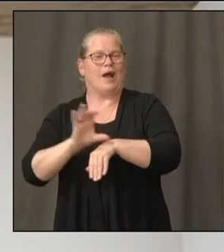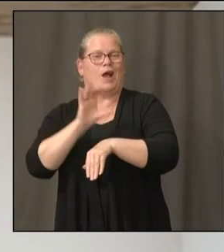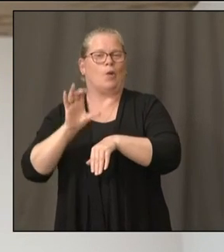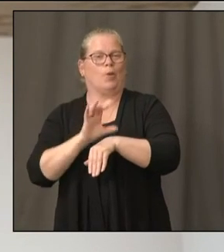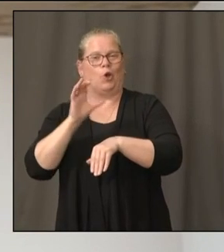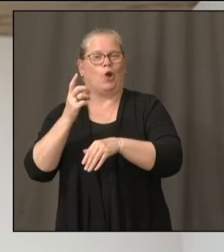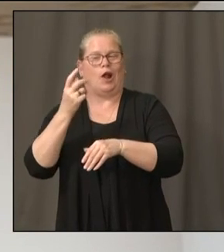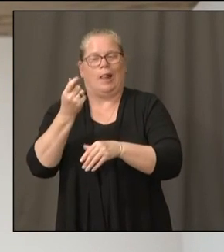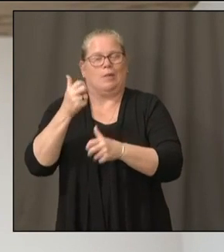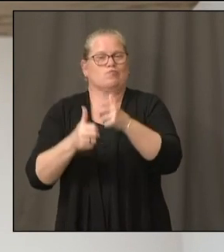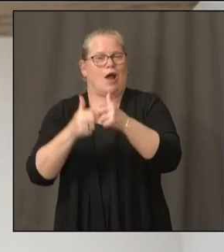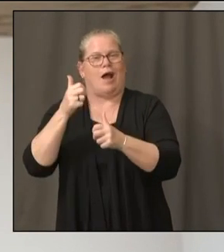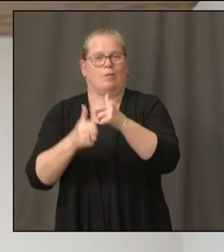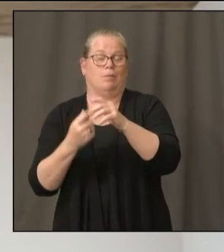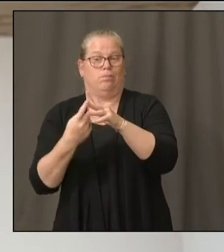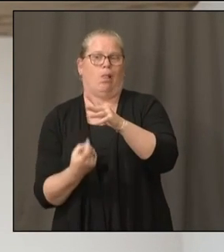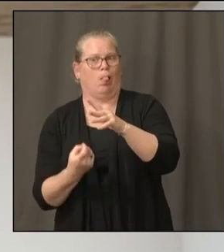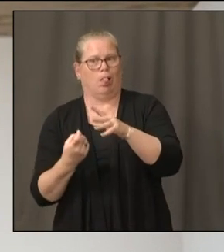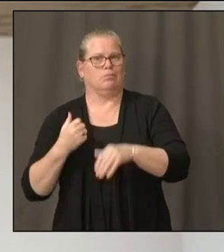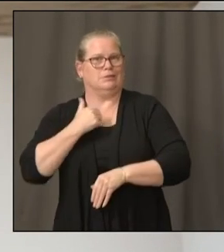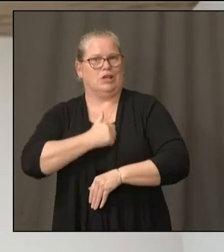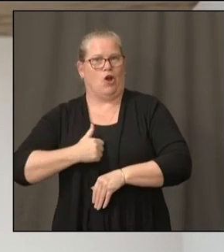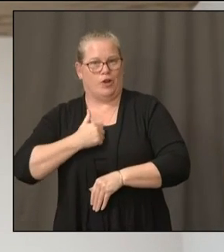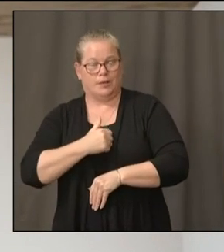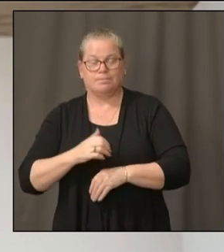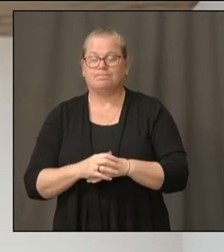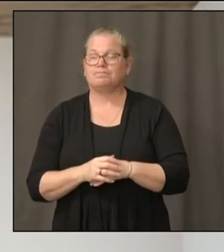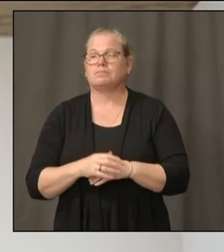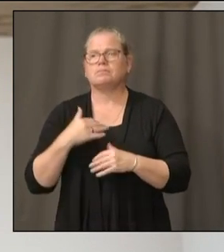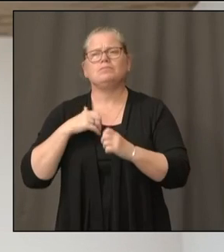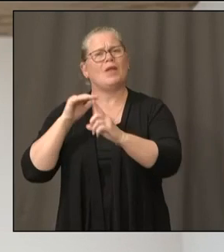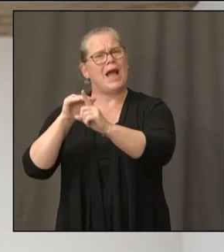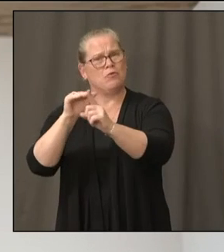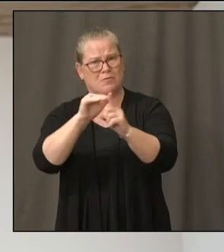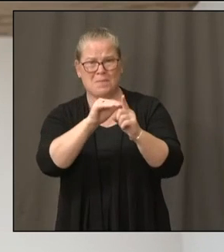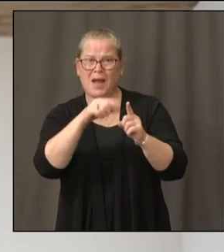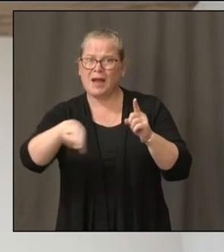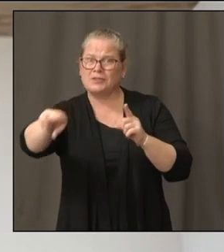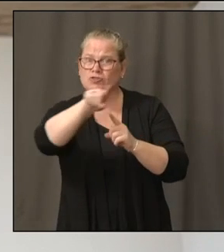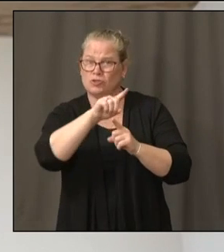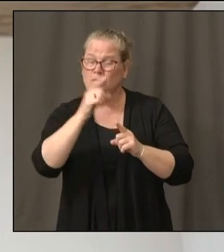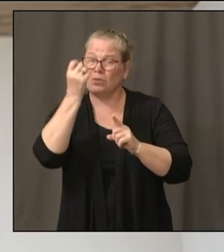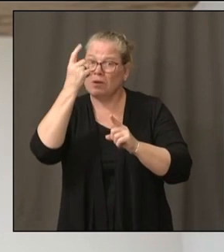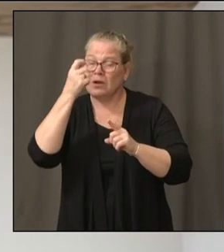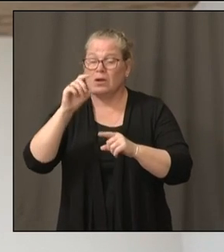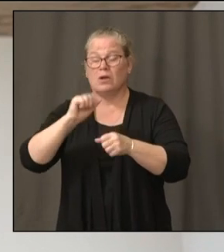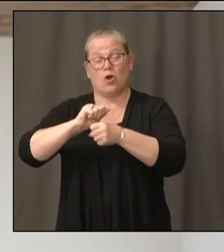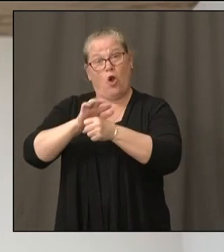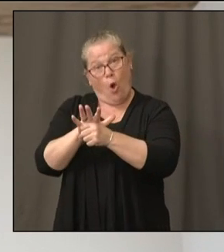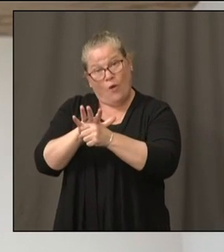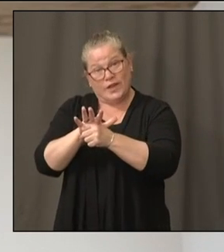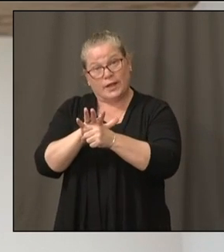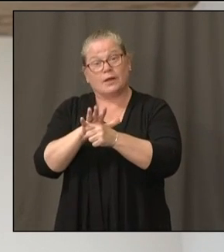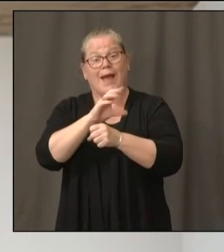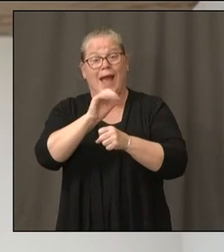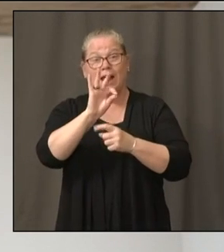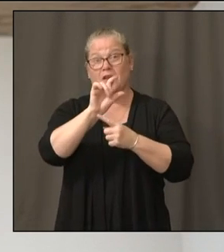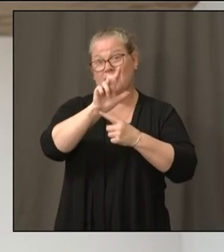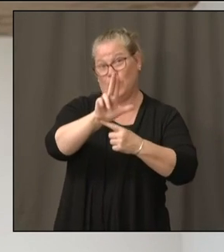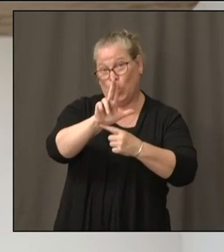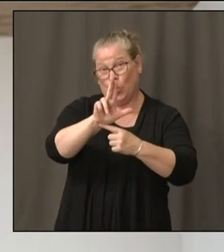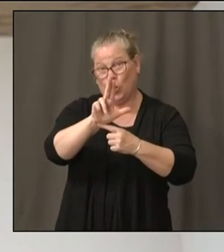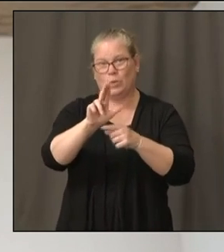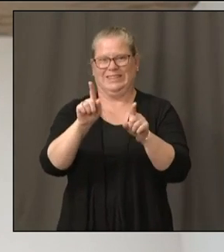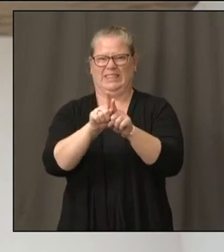folks that we are concerned about having a flu season around the same time as COVID-19. With any luck,